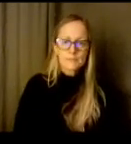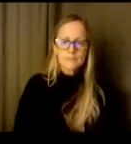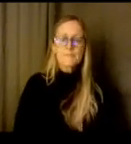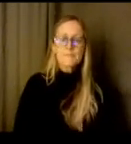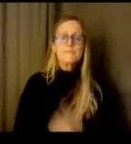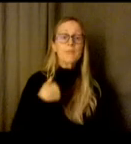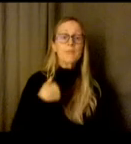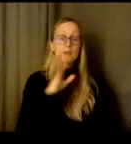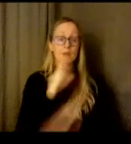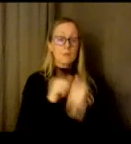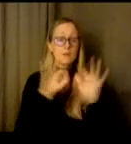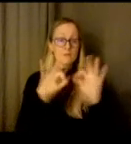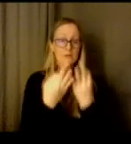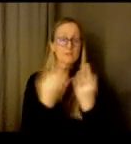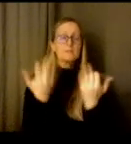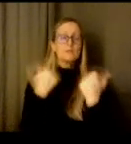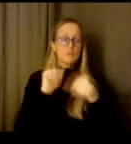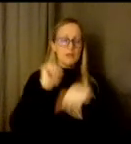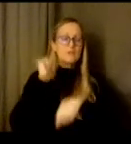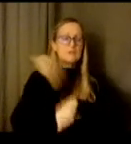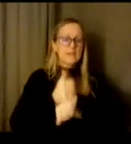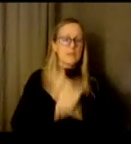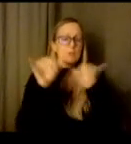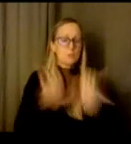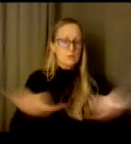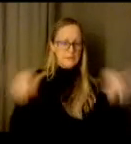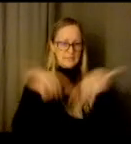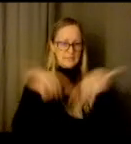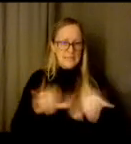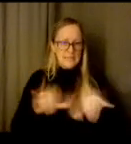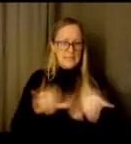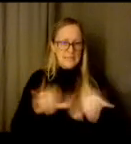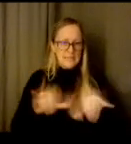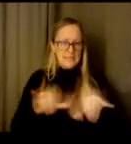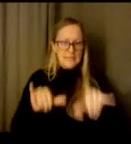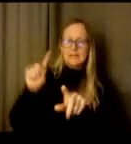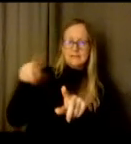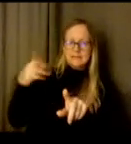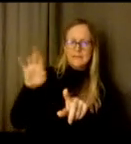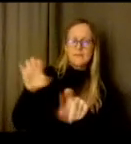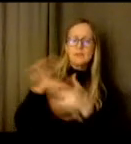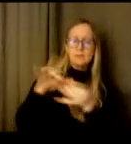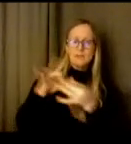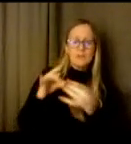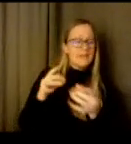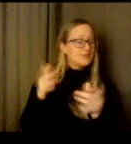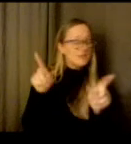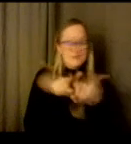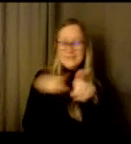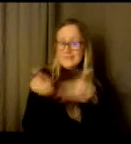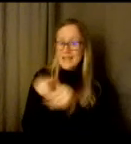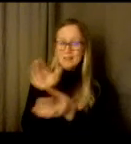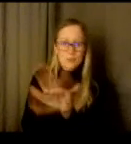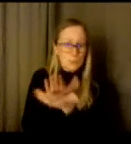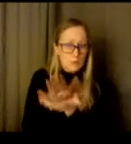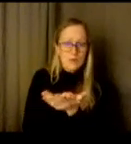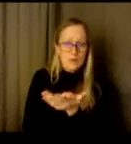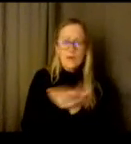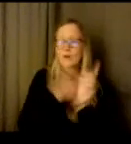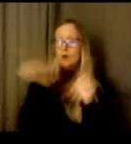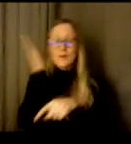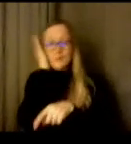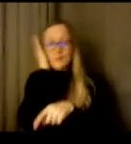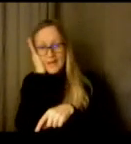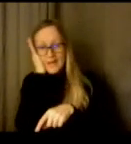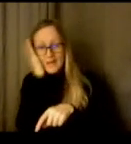establishing that routine like like stephanie said um as if they're going to school our nighttime bedtime routine and our morning routine